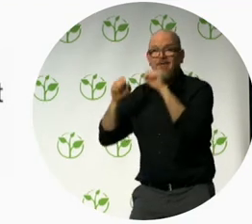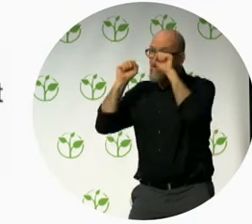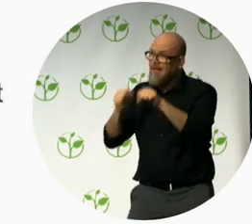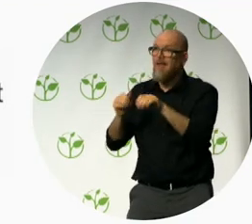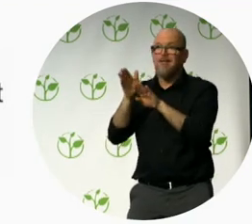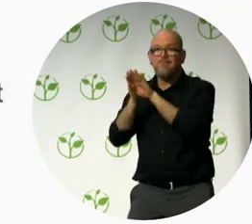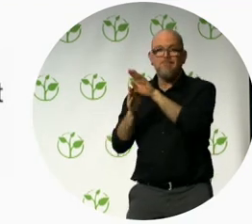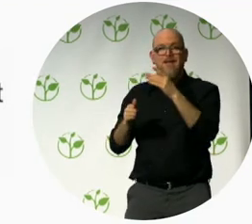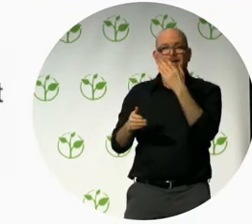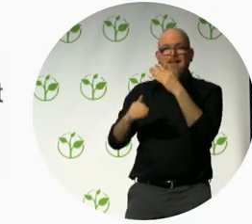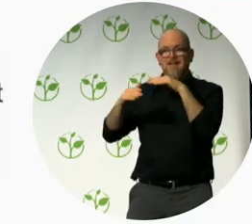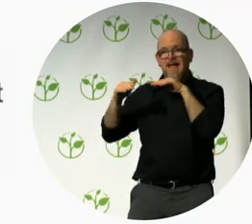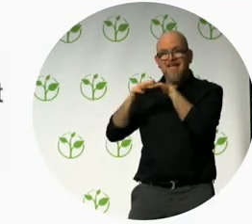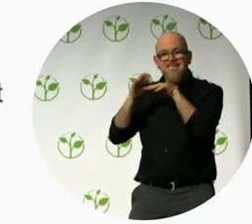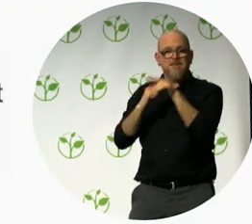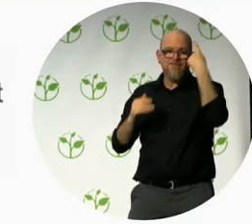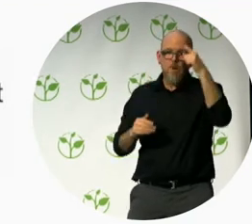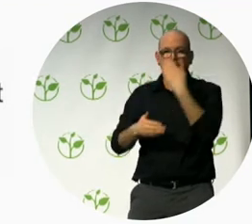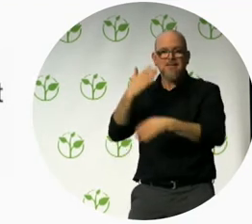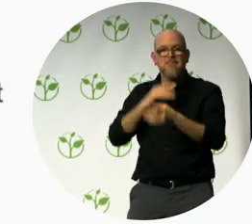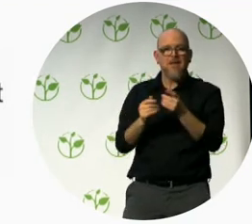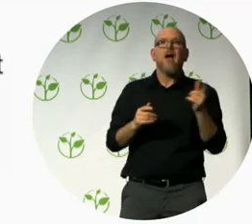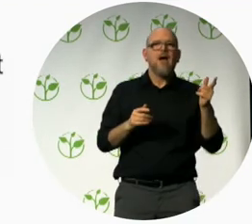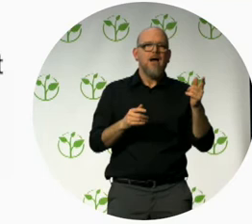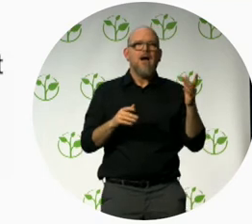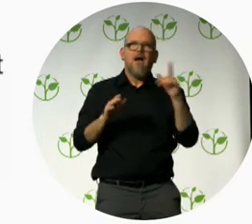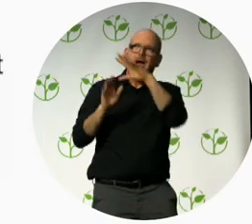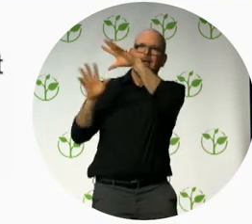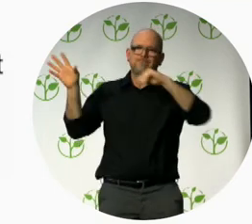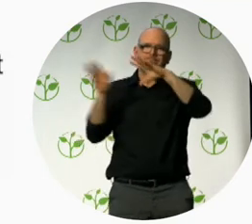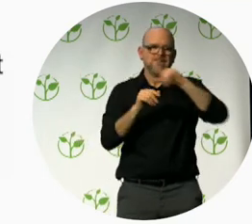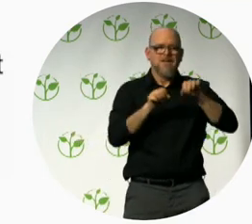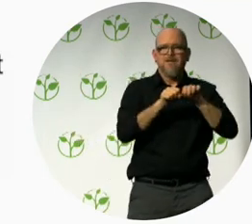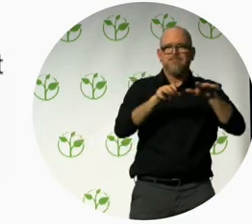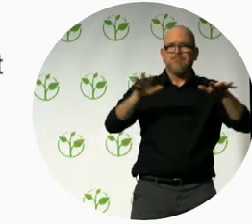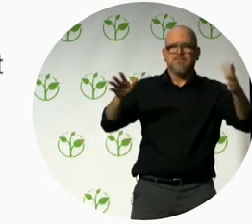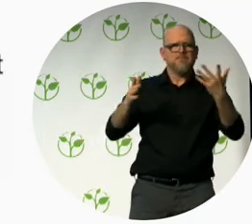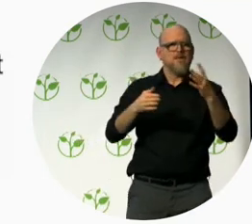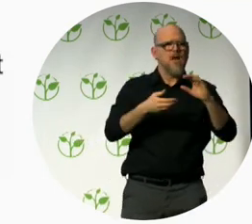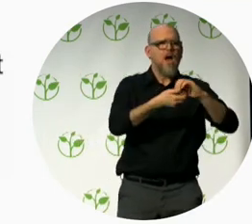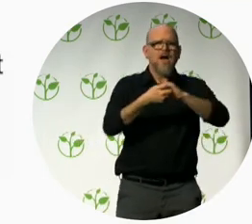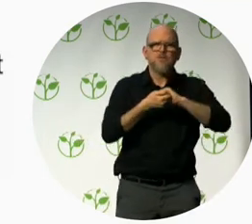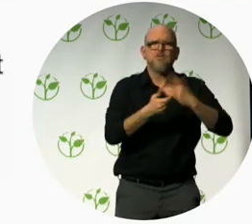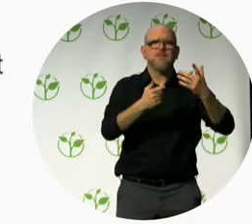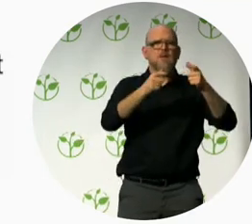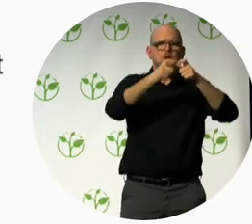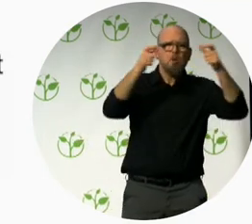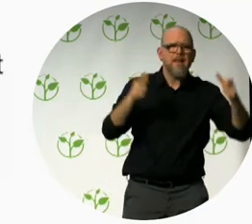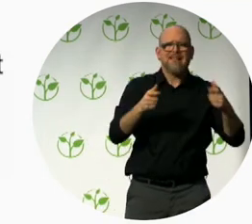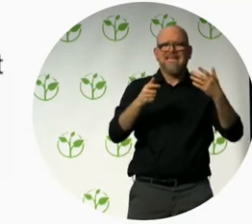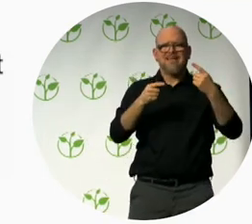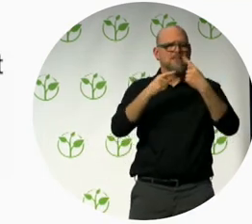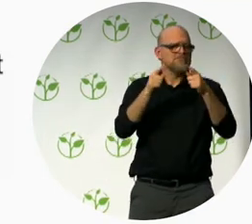accessibility solution, getting large organizations obligated, legislation laws